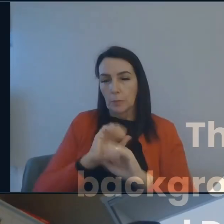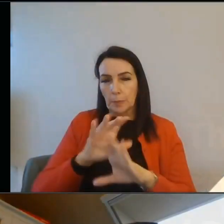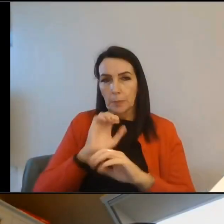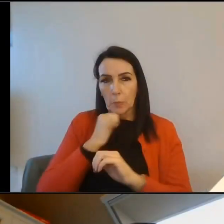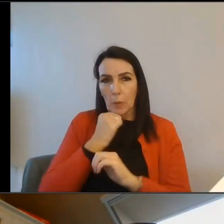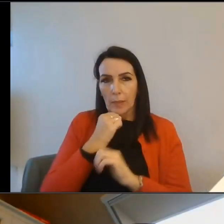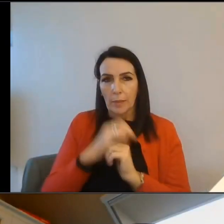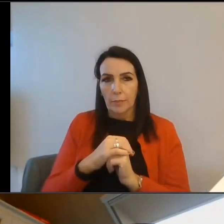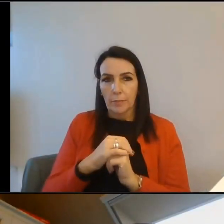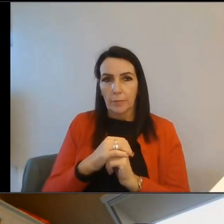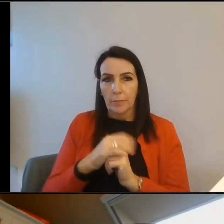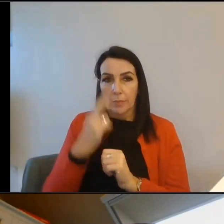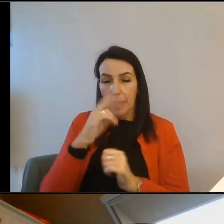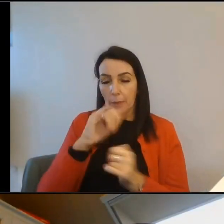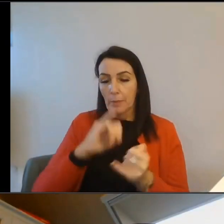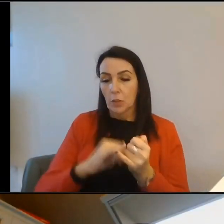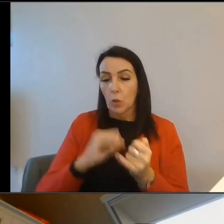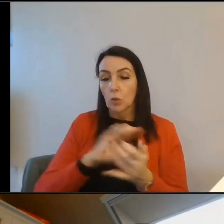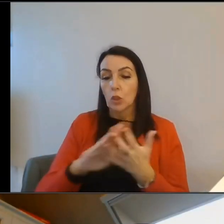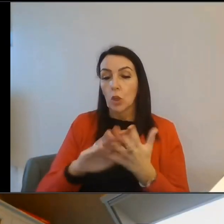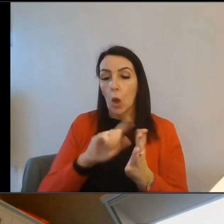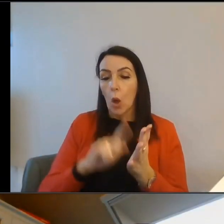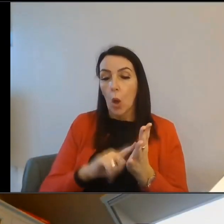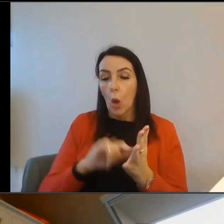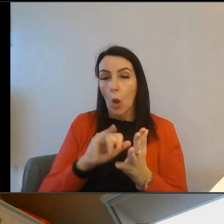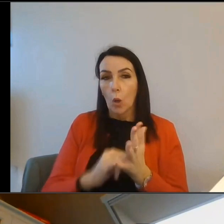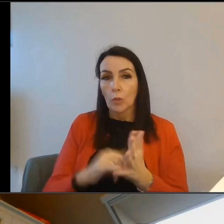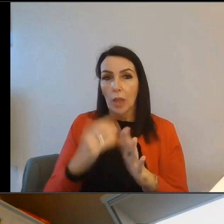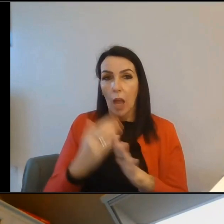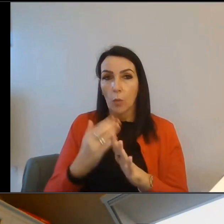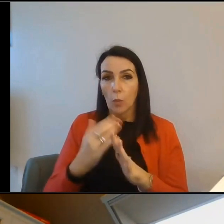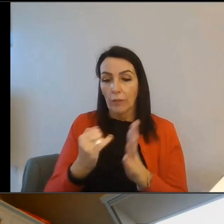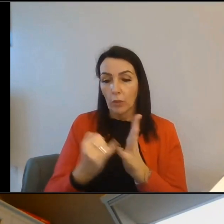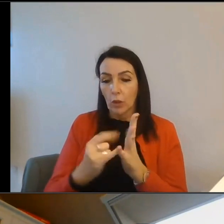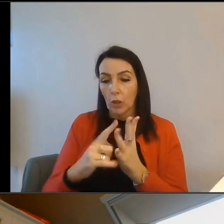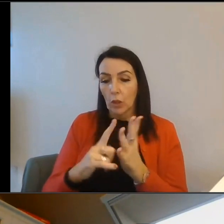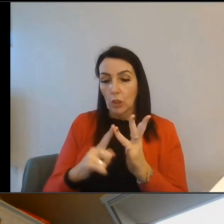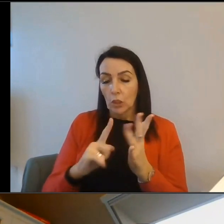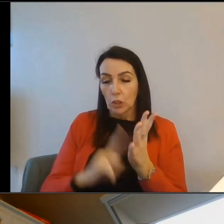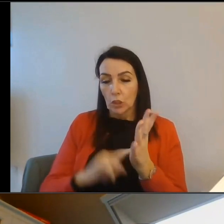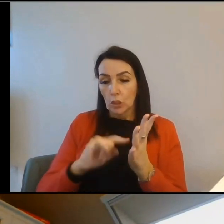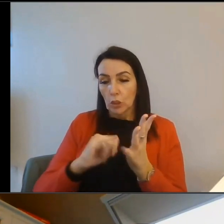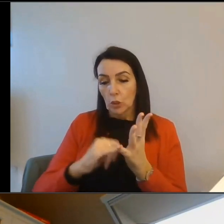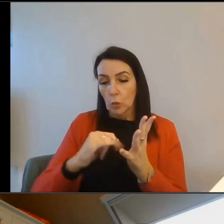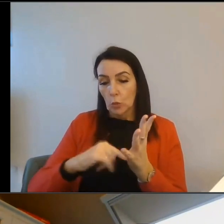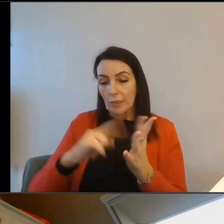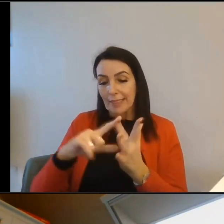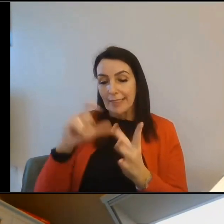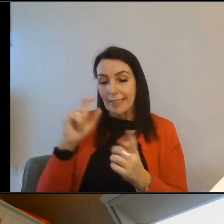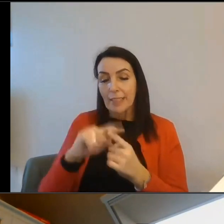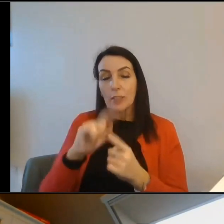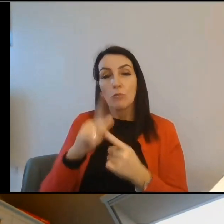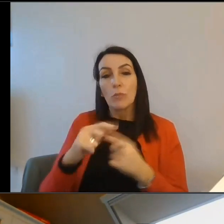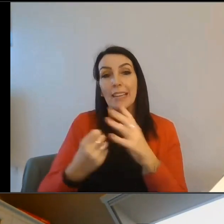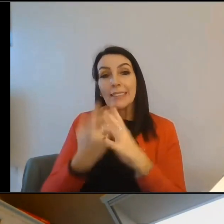My name's Scott Halls, and I work for Solstice, which is kind of the developer arm of Energy Saving Trust.